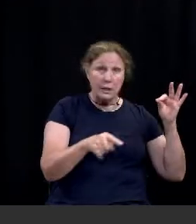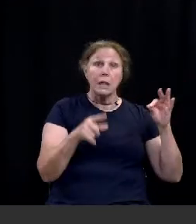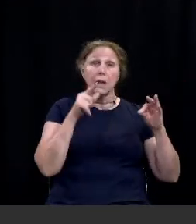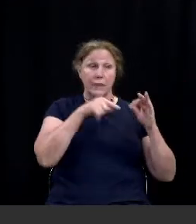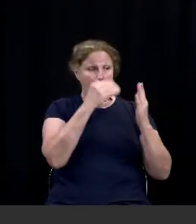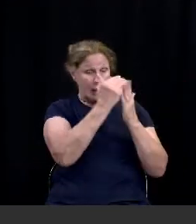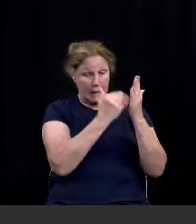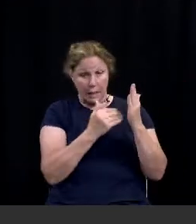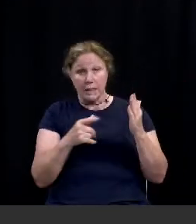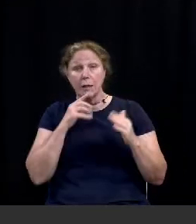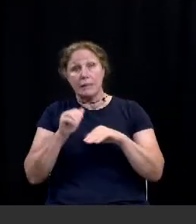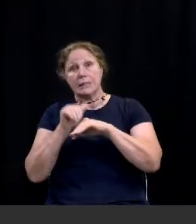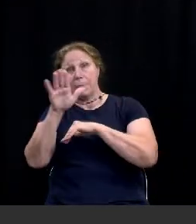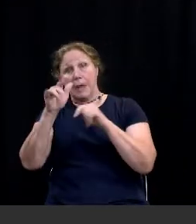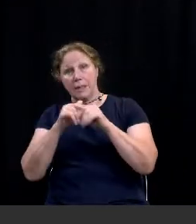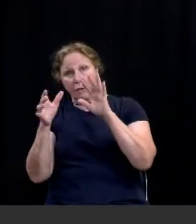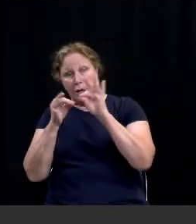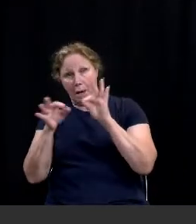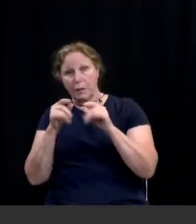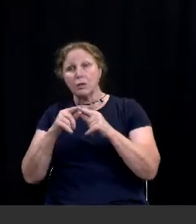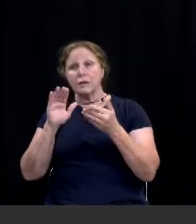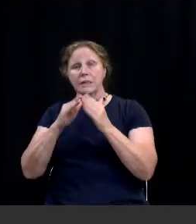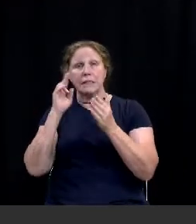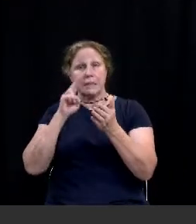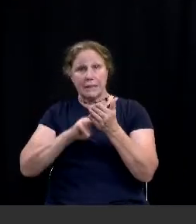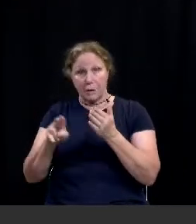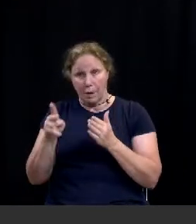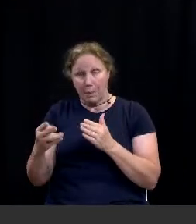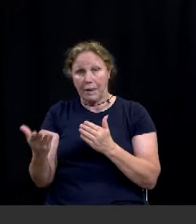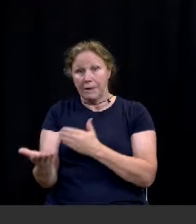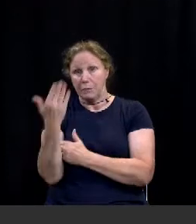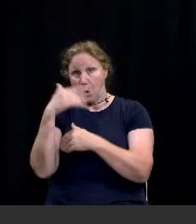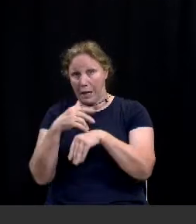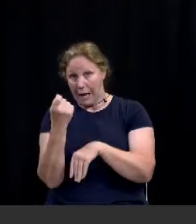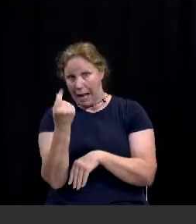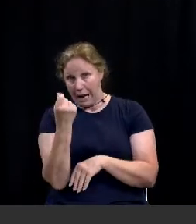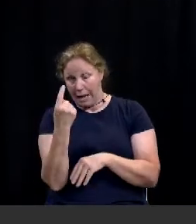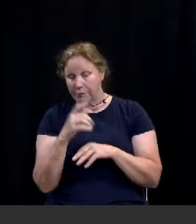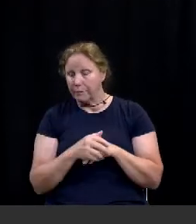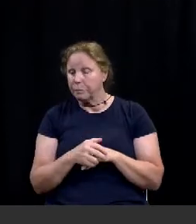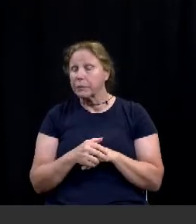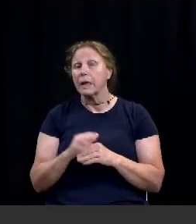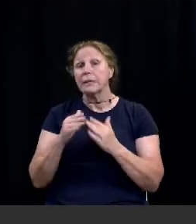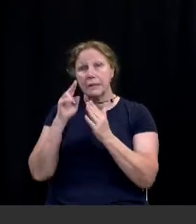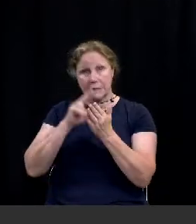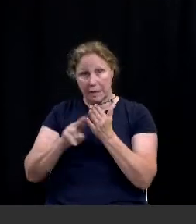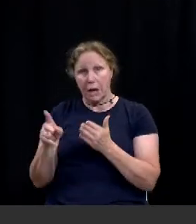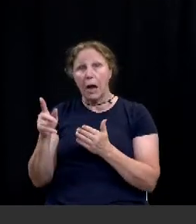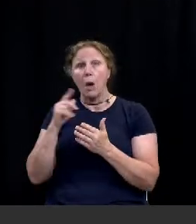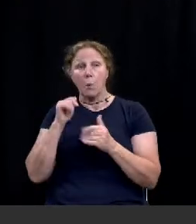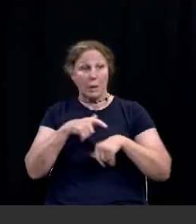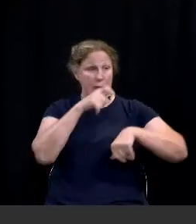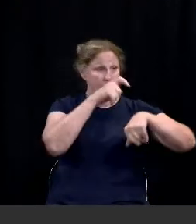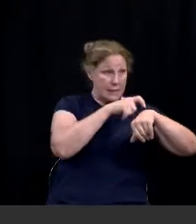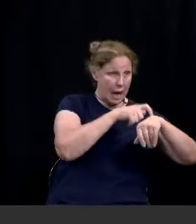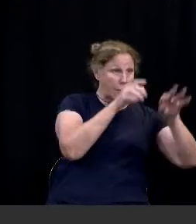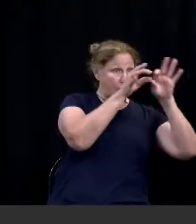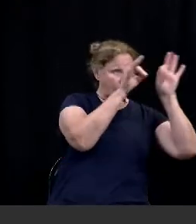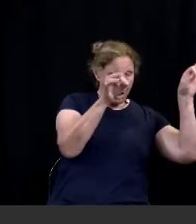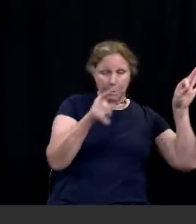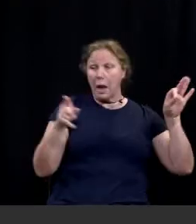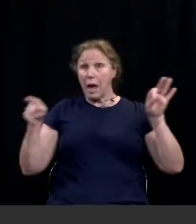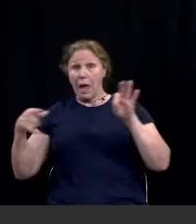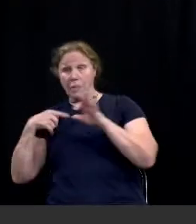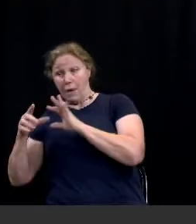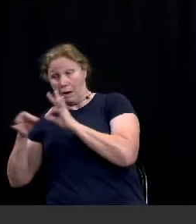item were asked to submit their comments to the City Secretary's office by 11 a.m. today. The City Secretary will read into the record the comments submitted for items